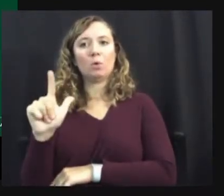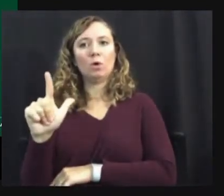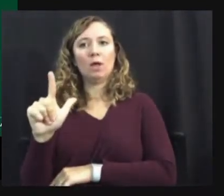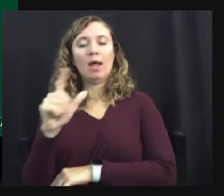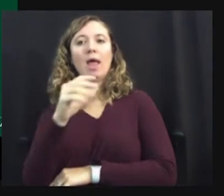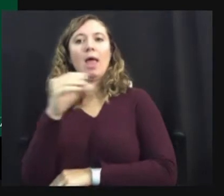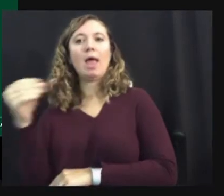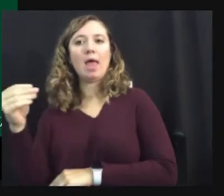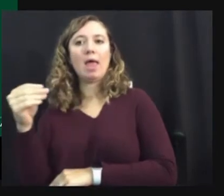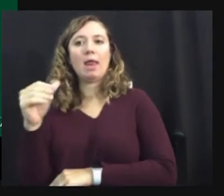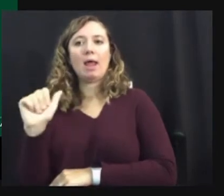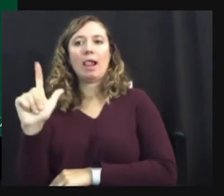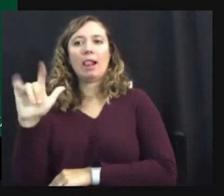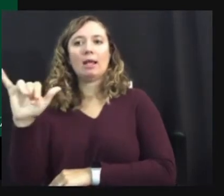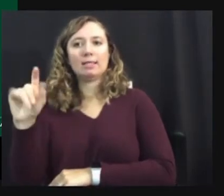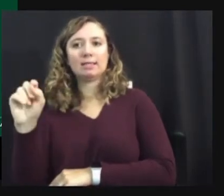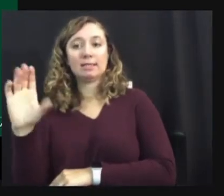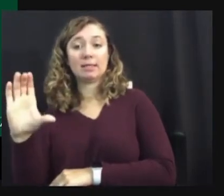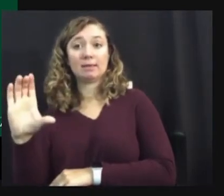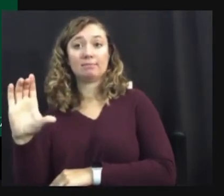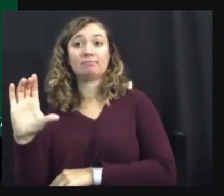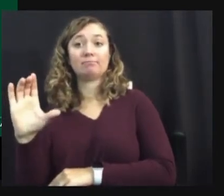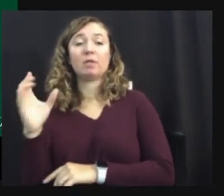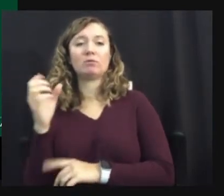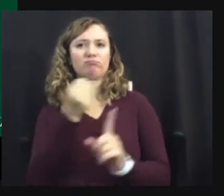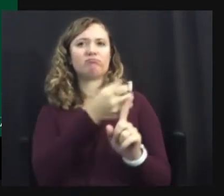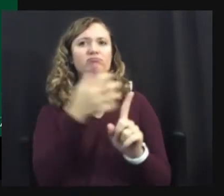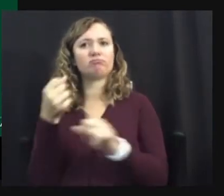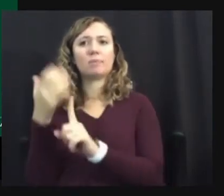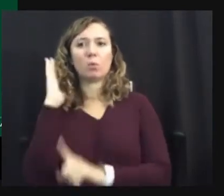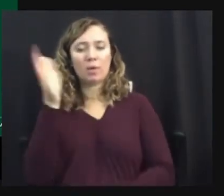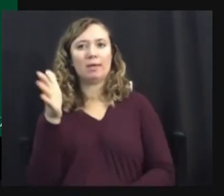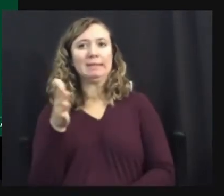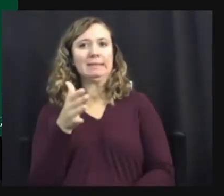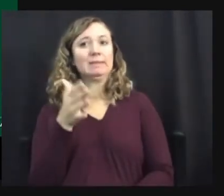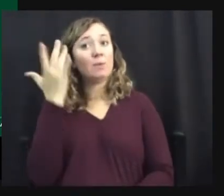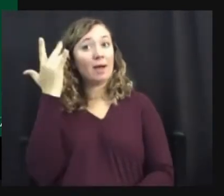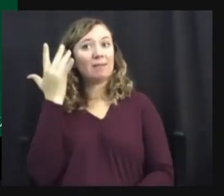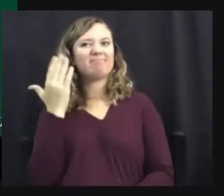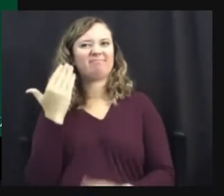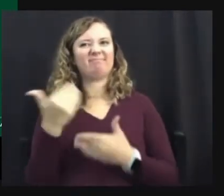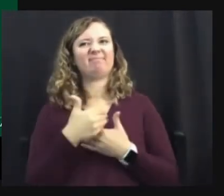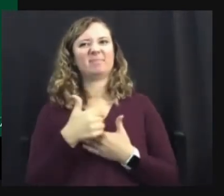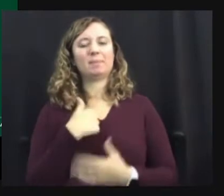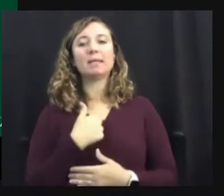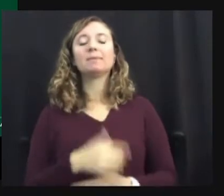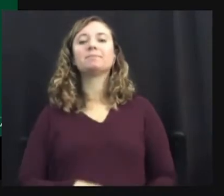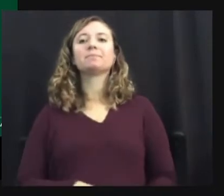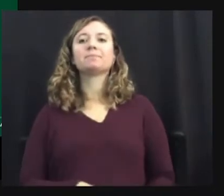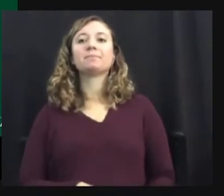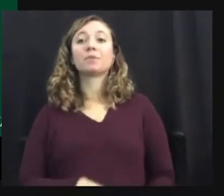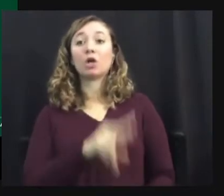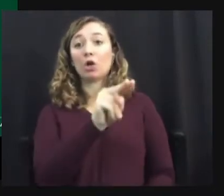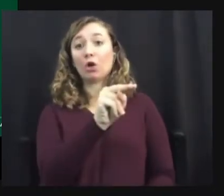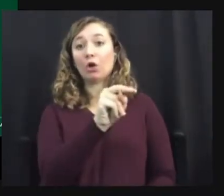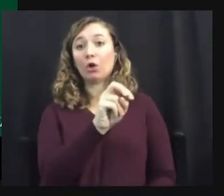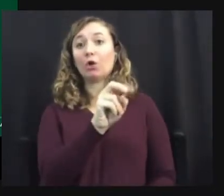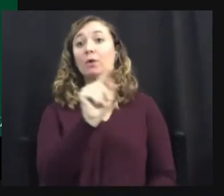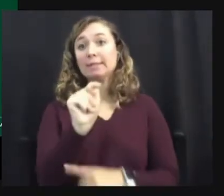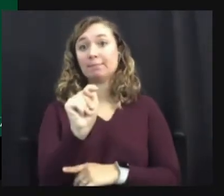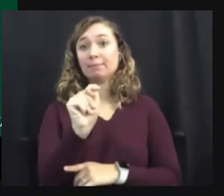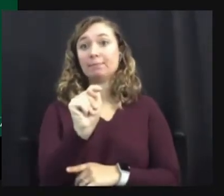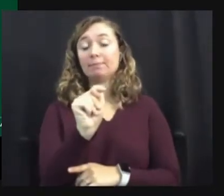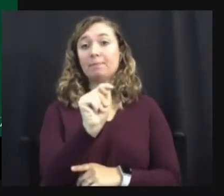one of my little pet peeves, so you get to hear about it today. Um, neurotypical means anybody who